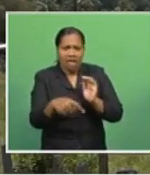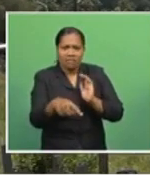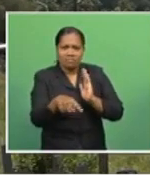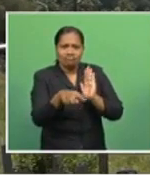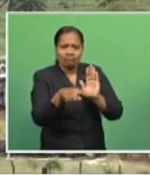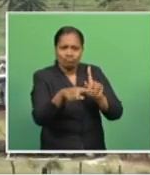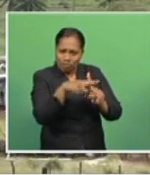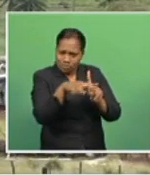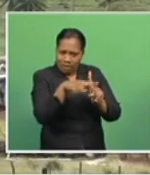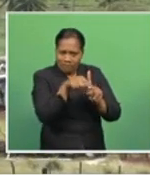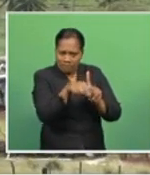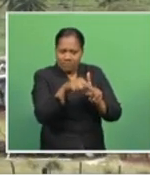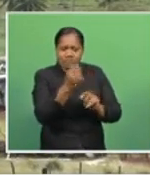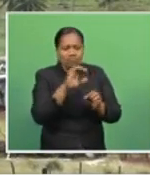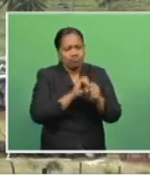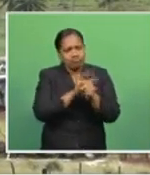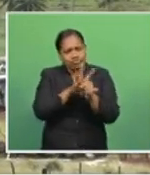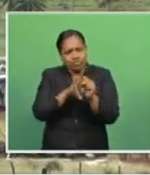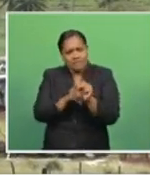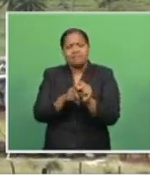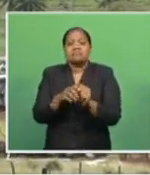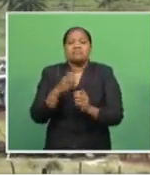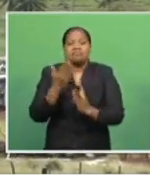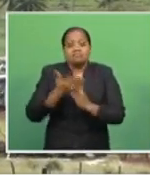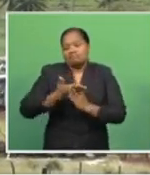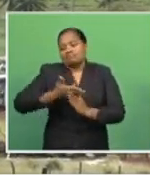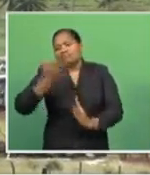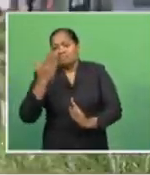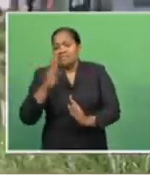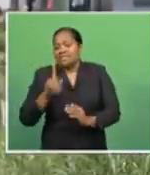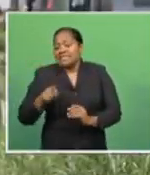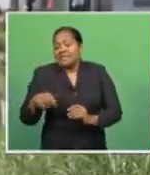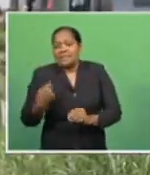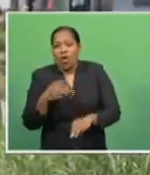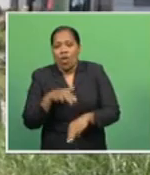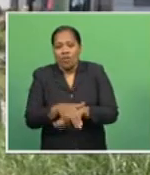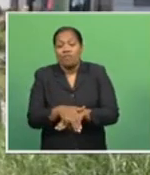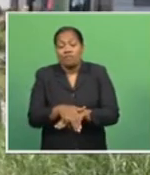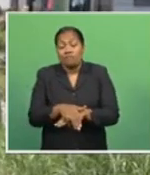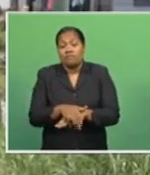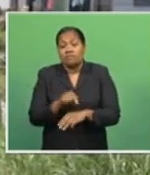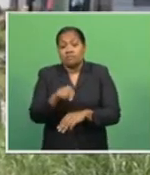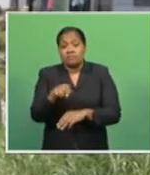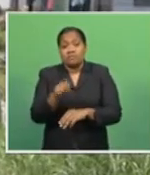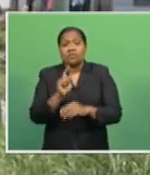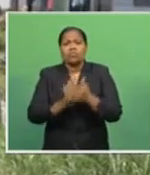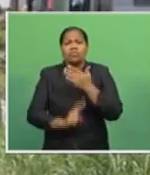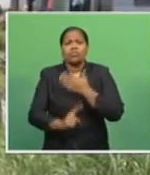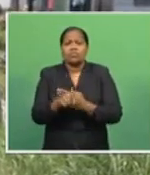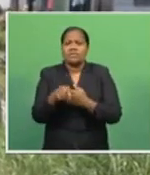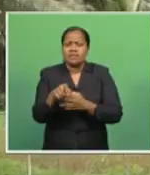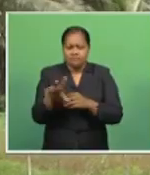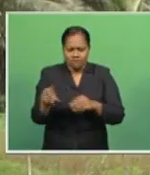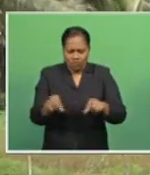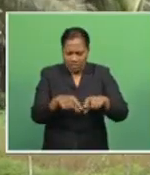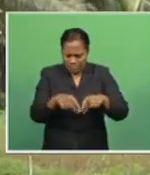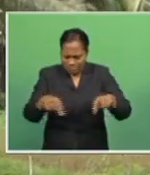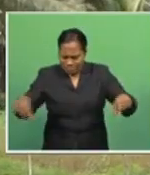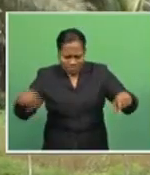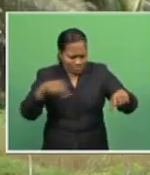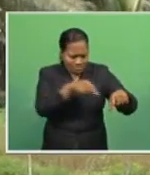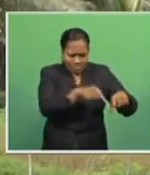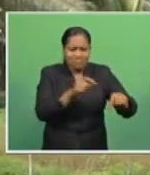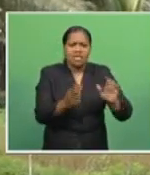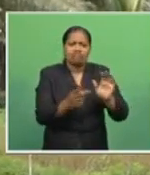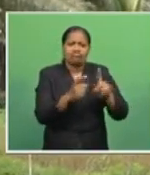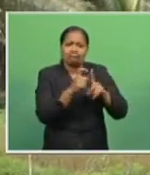-19. They will come out of lockdown early next month. The lockdown area lies along a short stretch of the Ndraketintu-Nambawalu